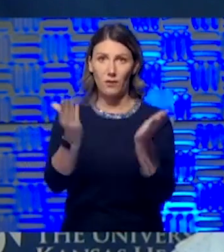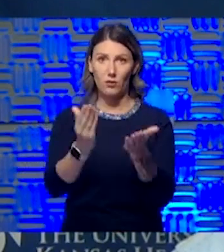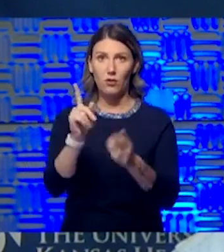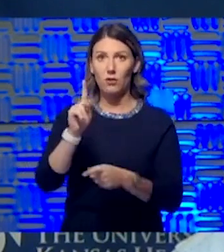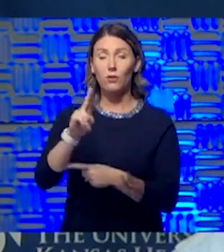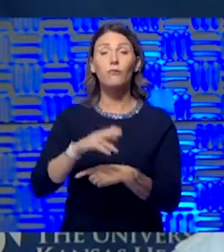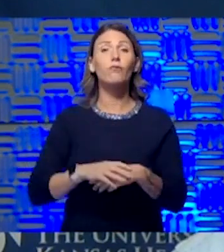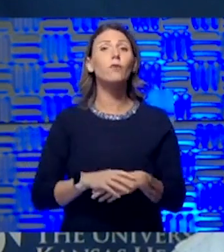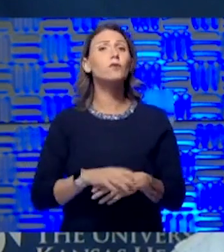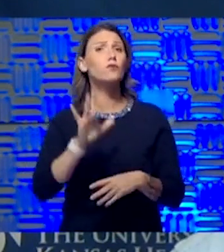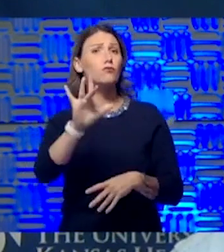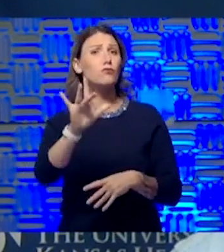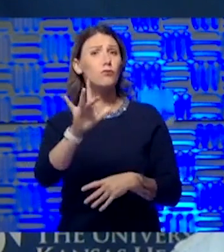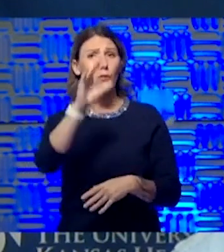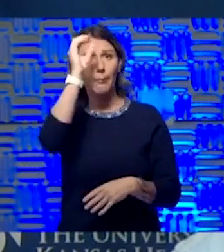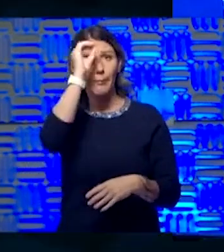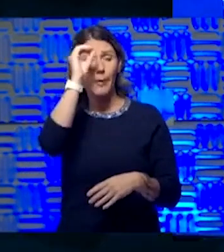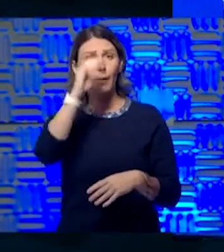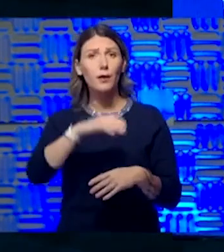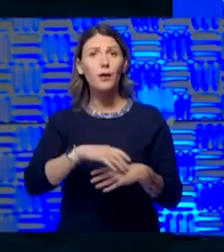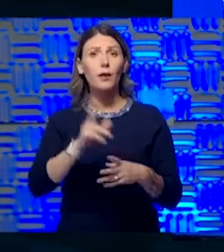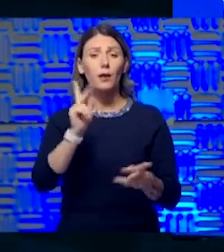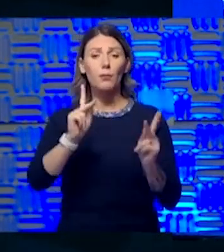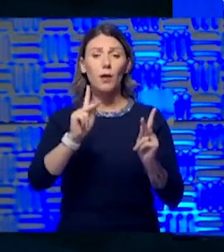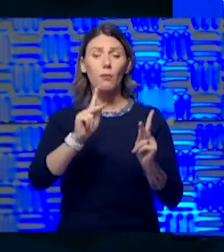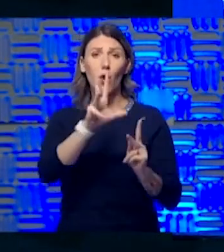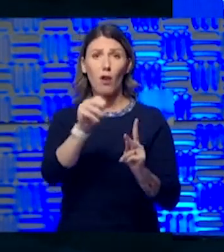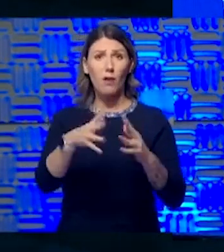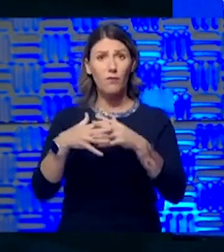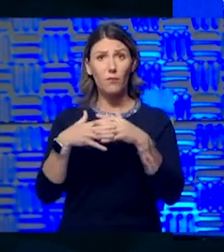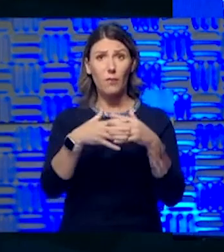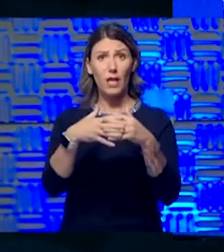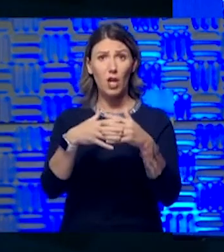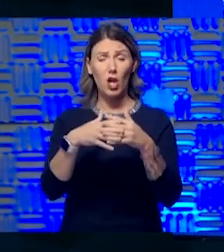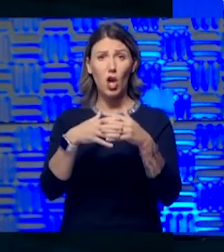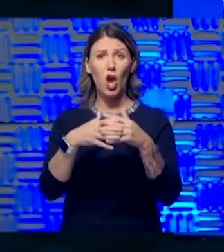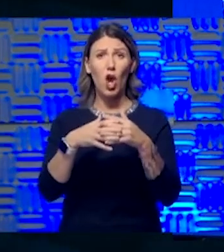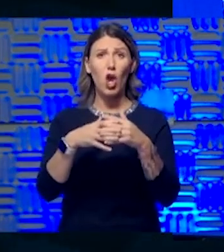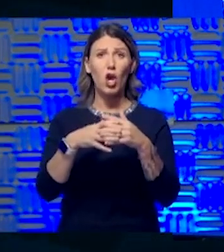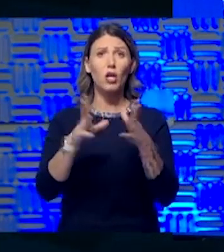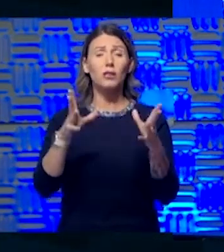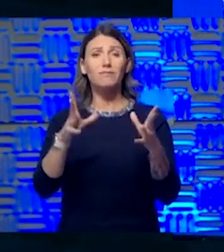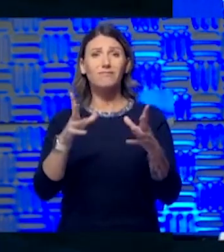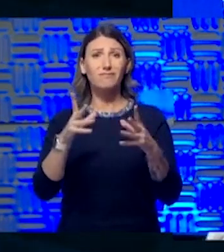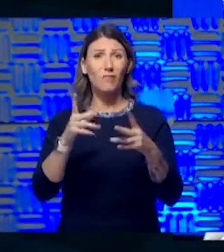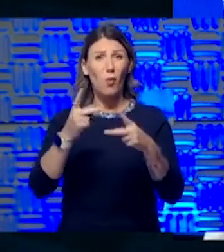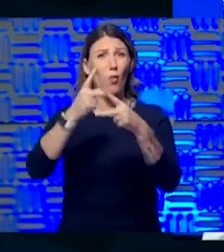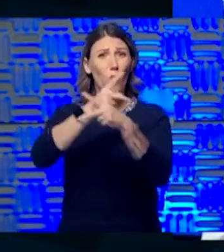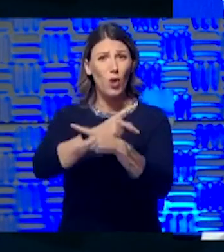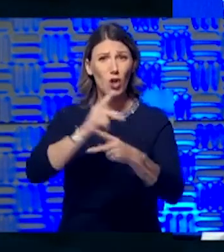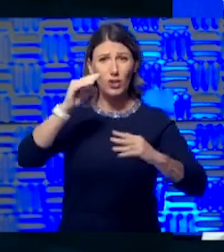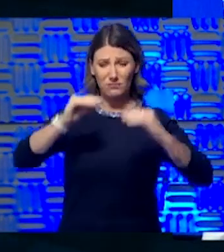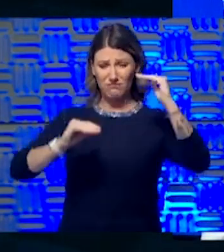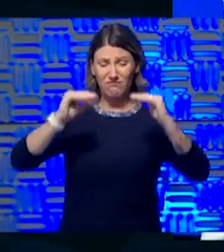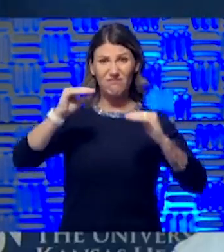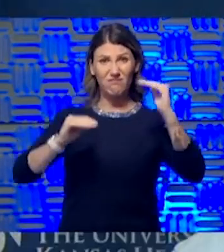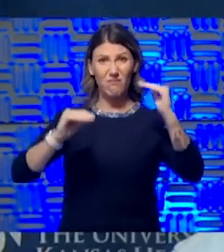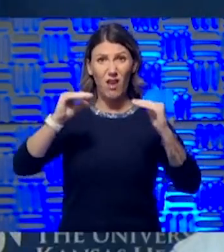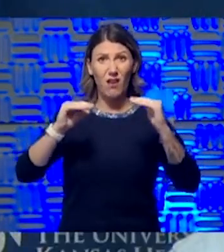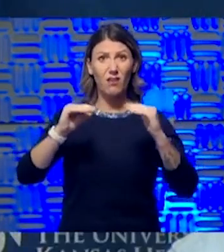is it your sense that people are African-American, are they doing worse with the disease, the same as with the disease? I how would you compare populations?